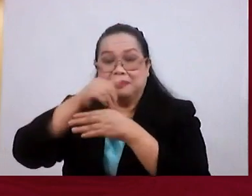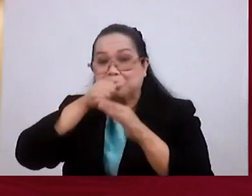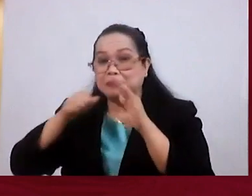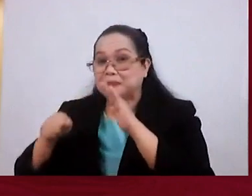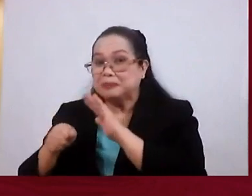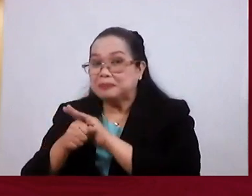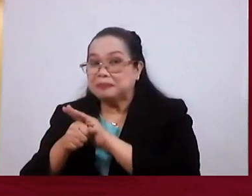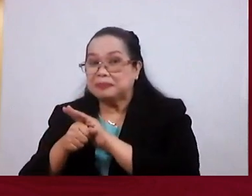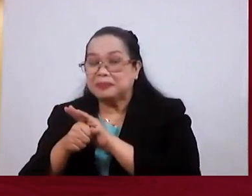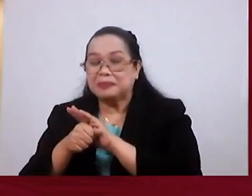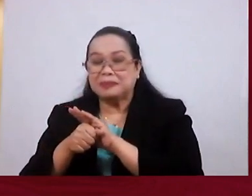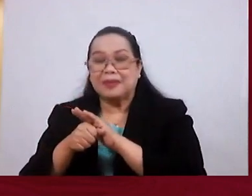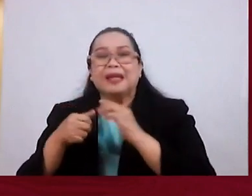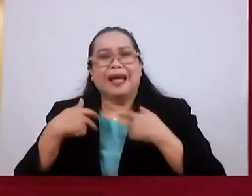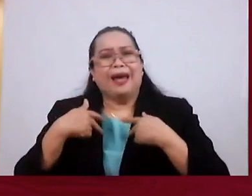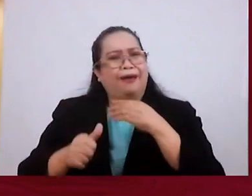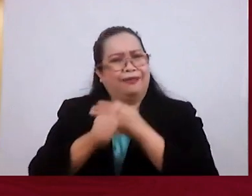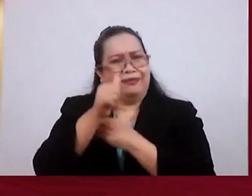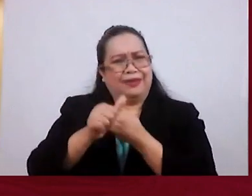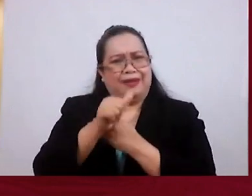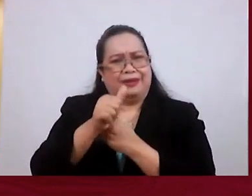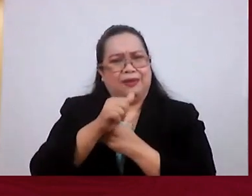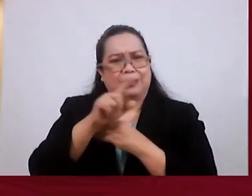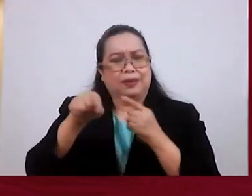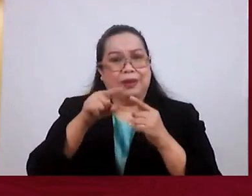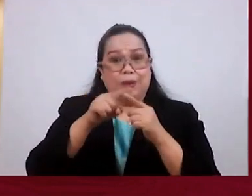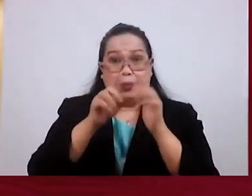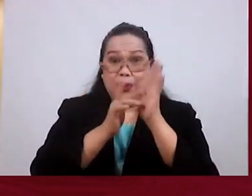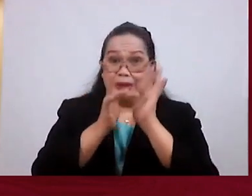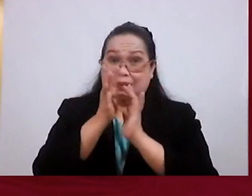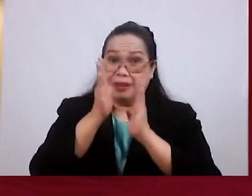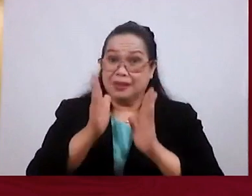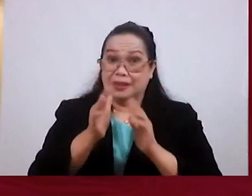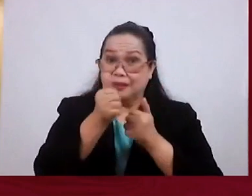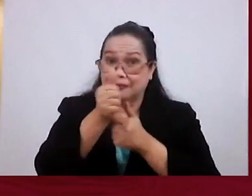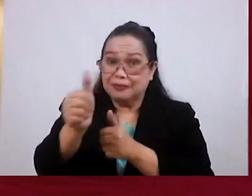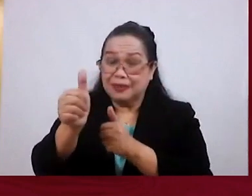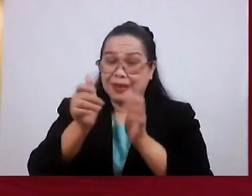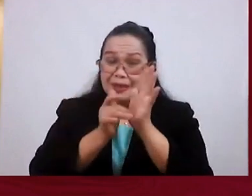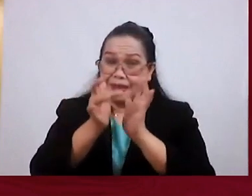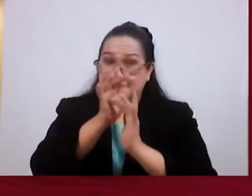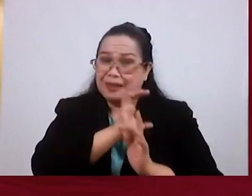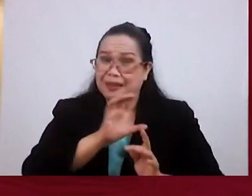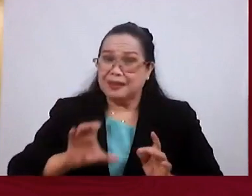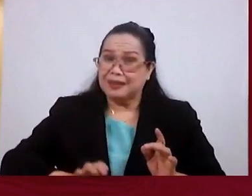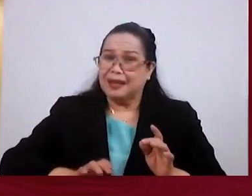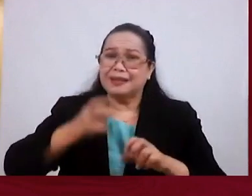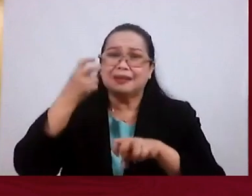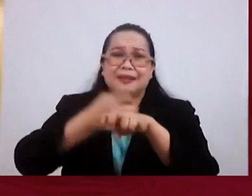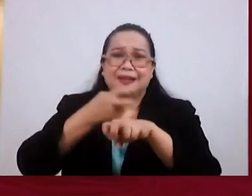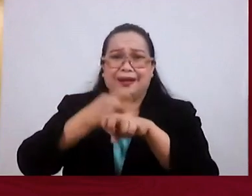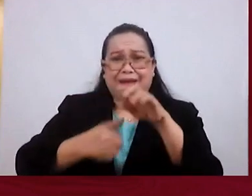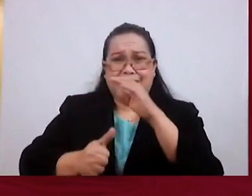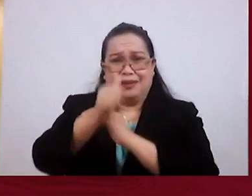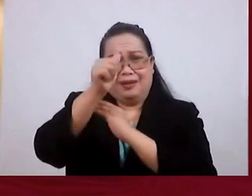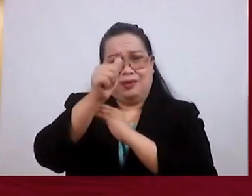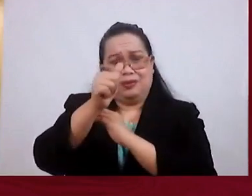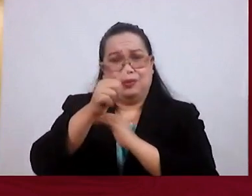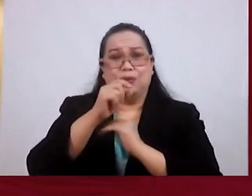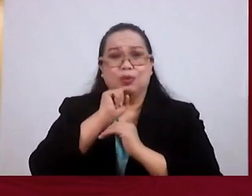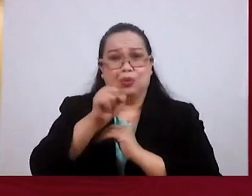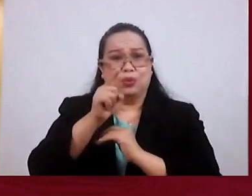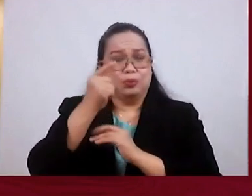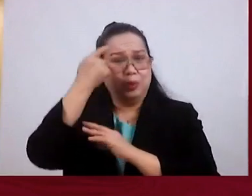Hebrews is saying that's dangerous. When Christianity, when following Christ is too hard, it is dangerous to